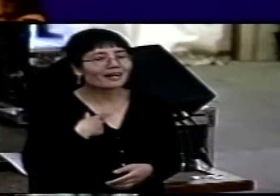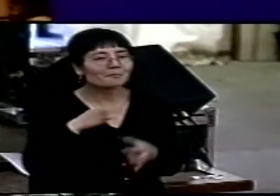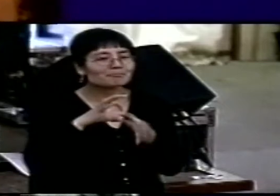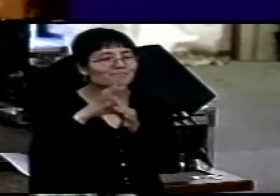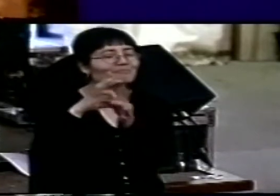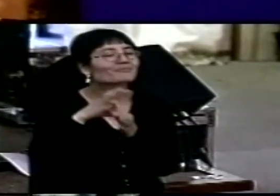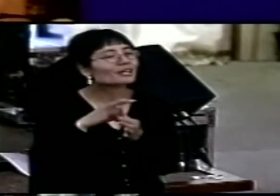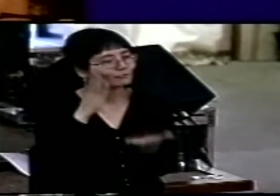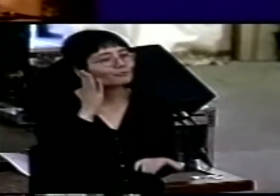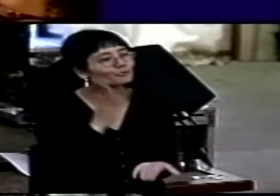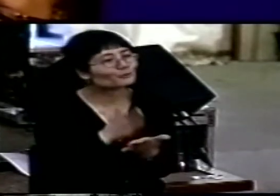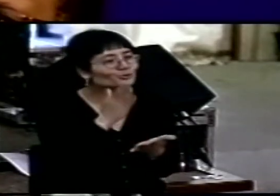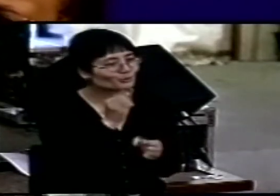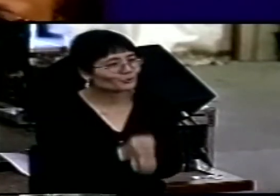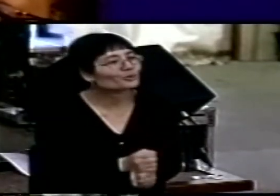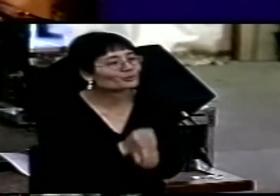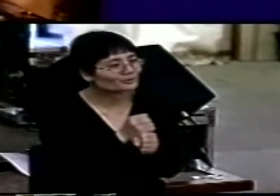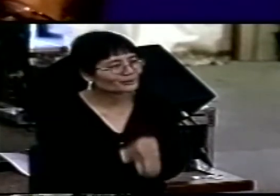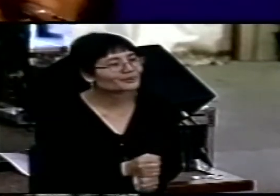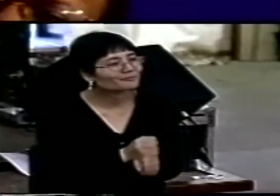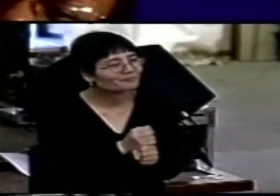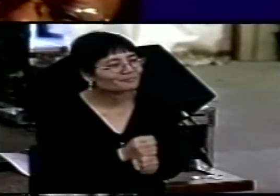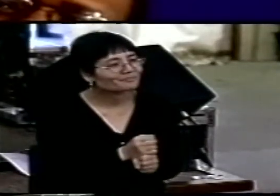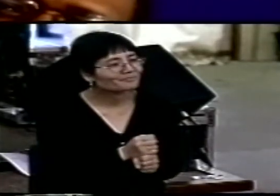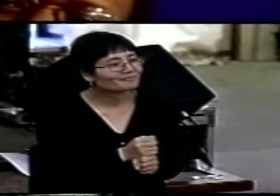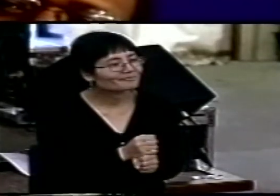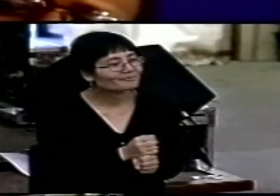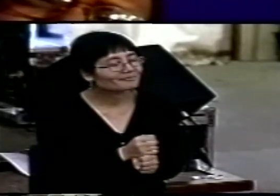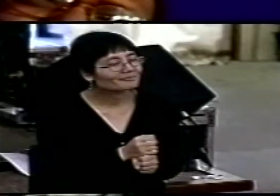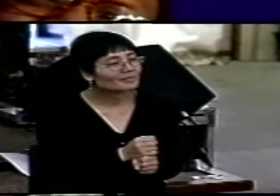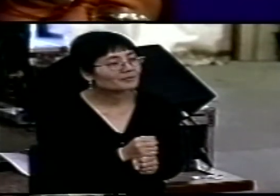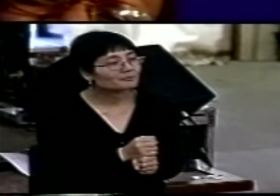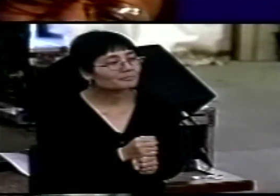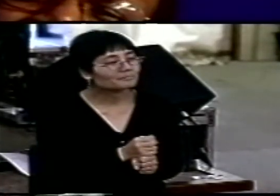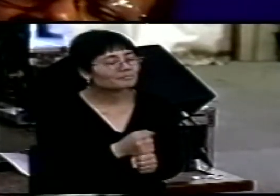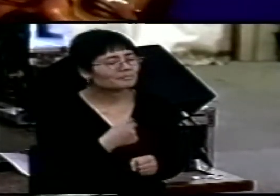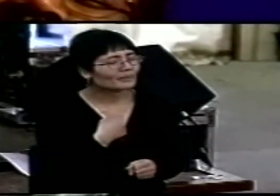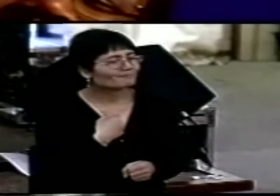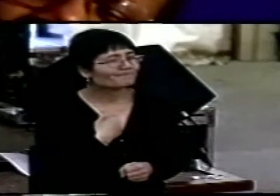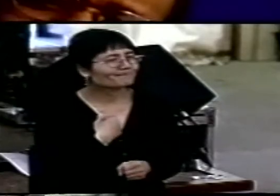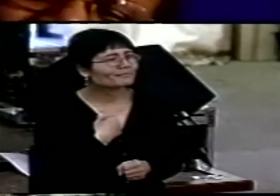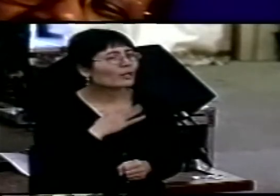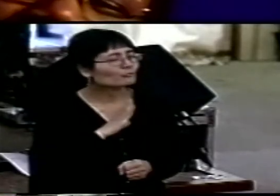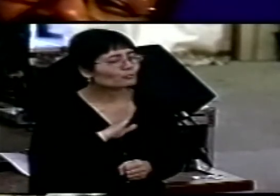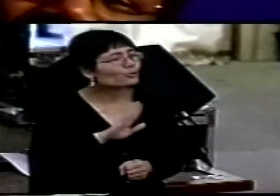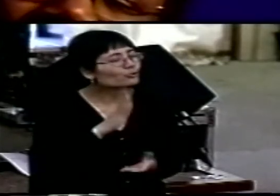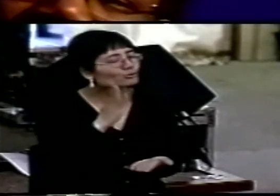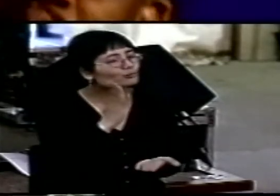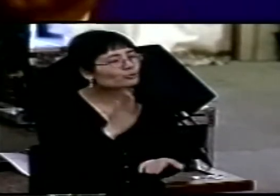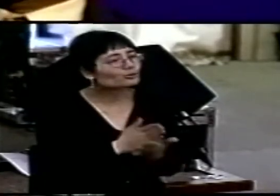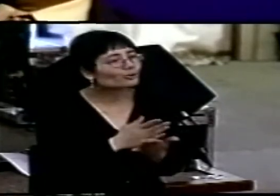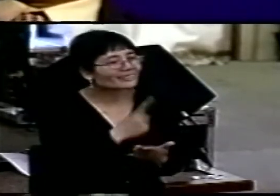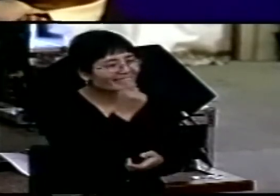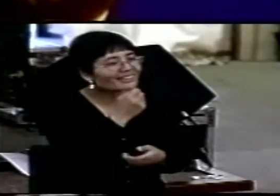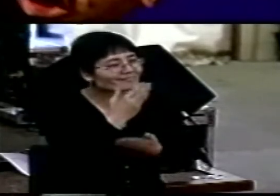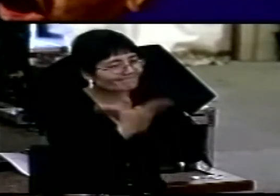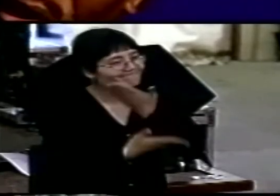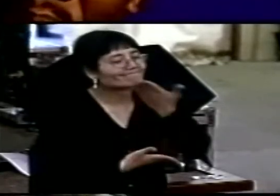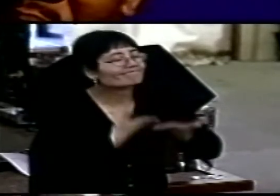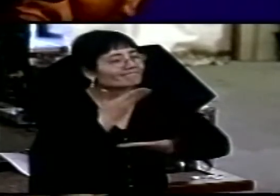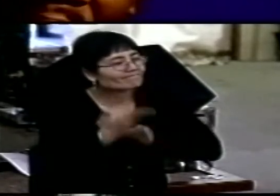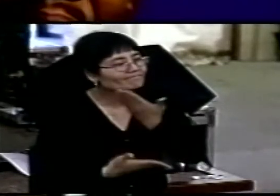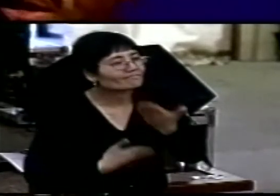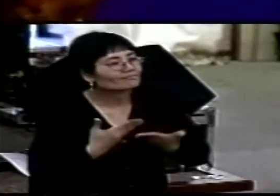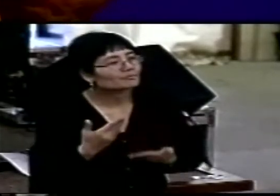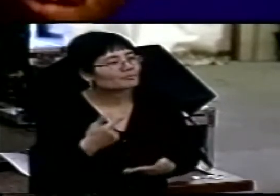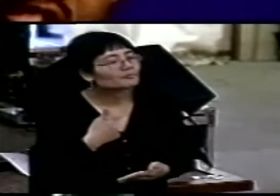church, you see. And I wouldn't have said it because I'm not even sure I would have been able to articulate it in this way. But I'm sure